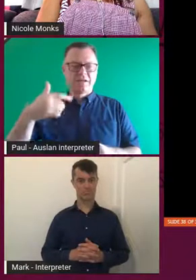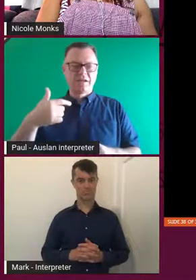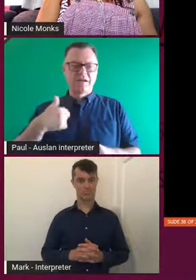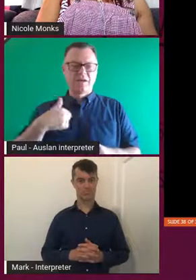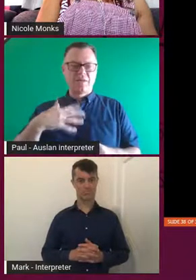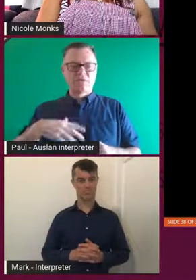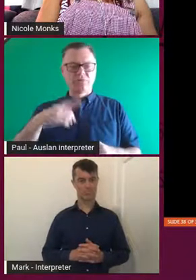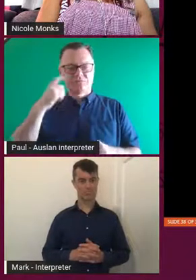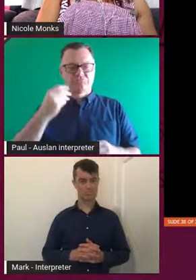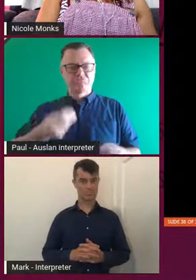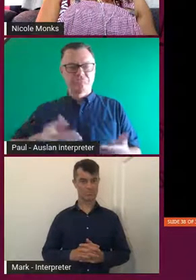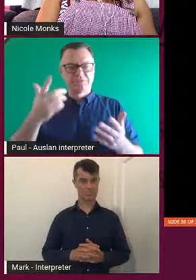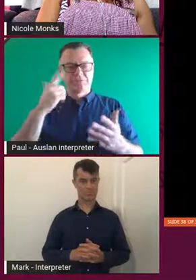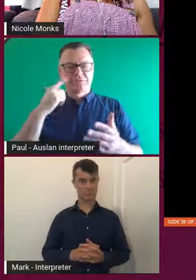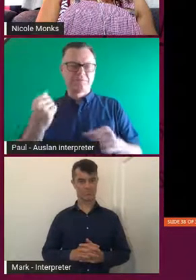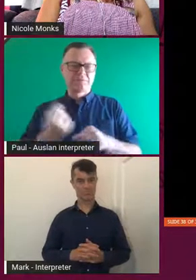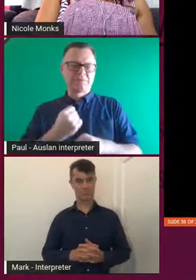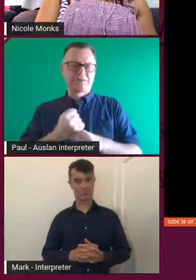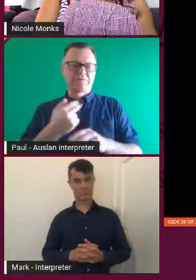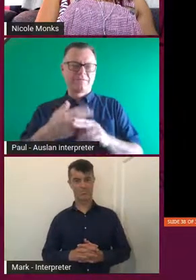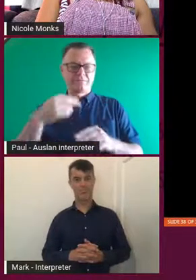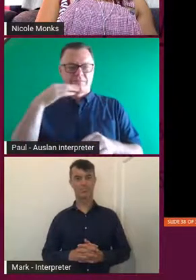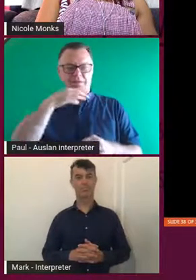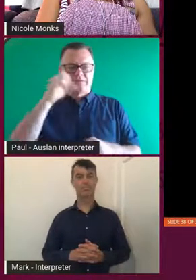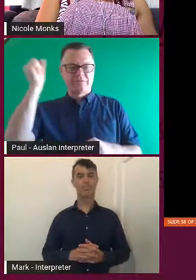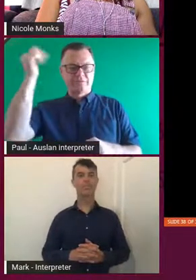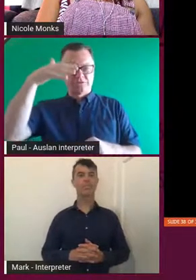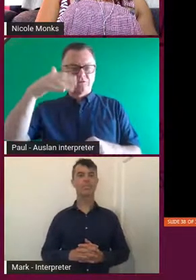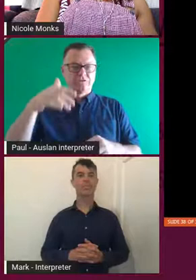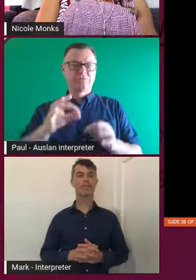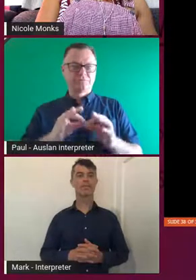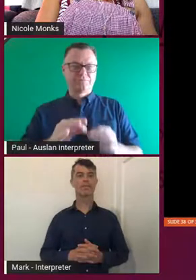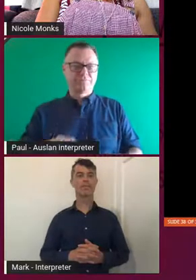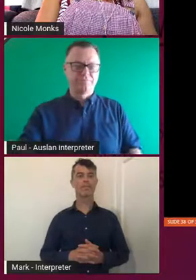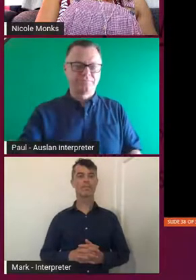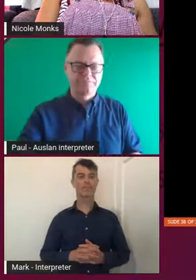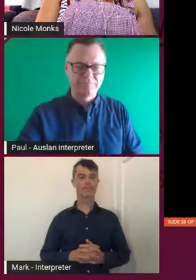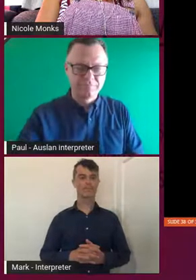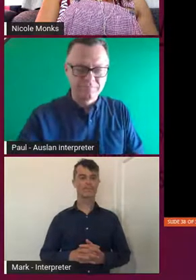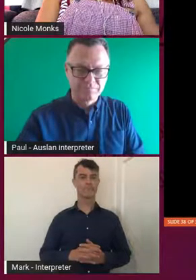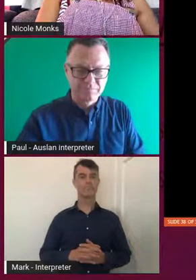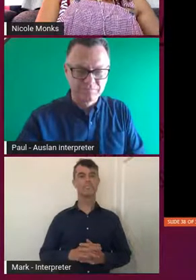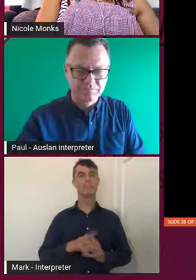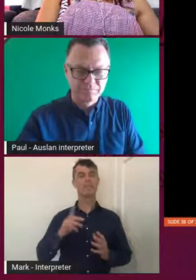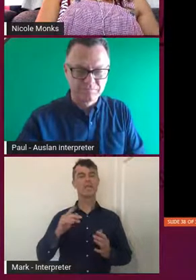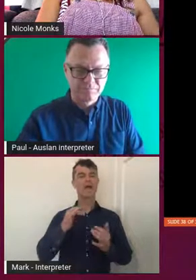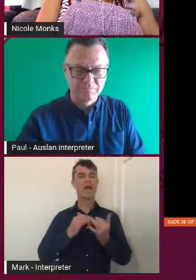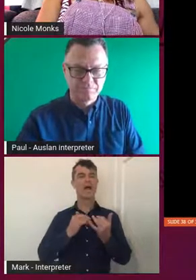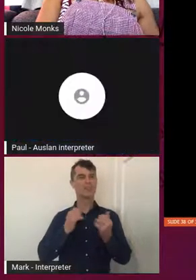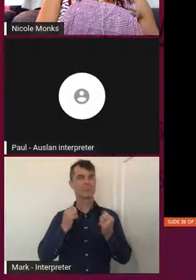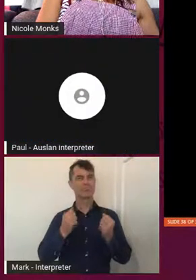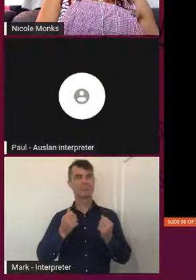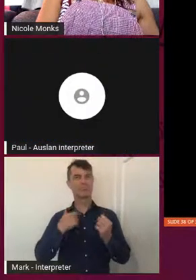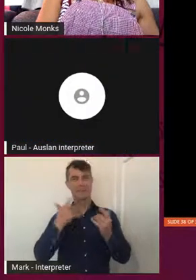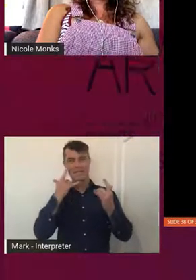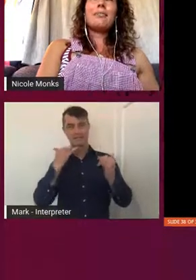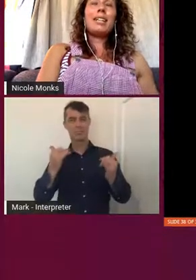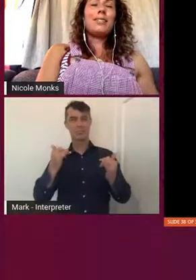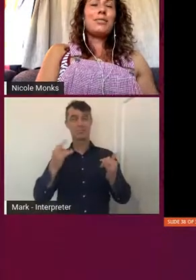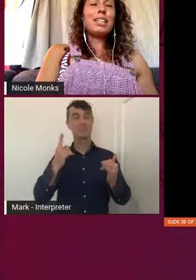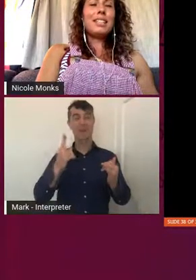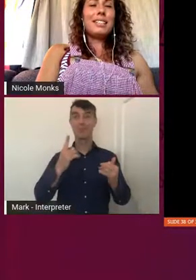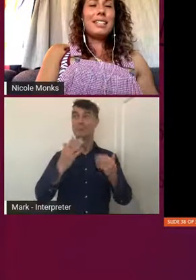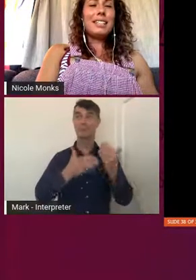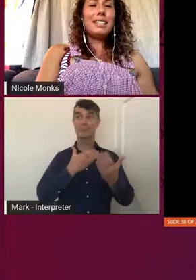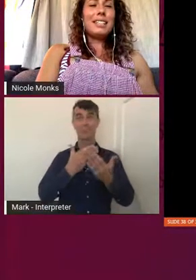a go and see what I could make happen. And it was very much an experiment for me. It ended up, I was very happy with the results in the end,